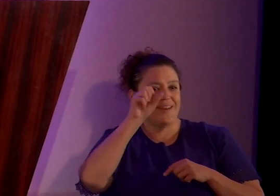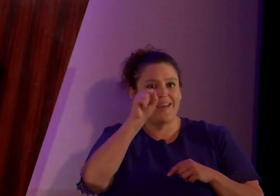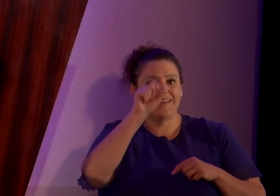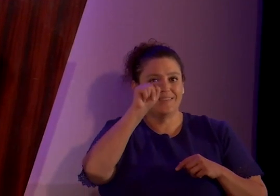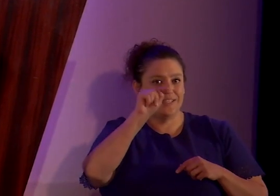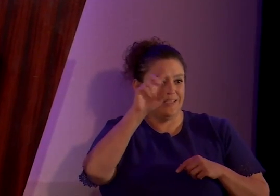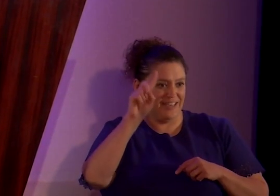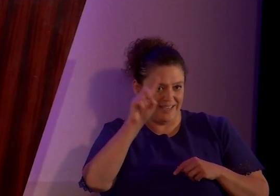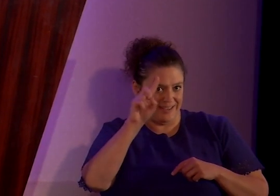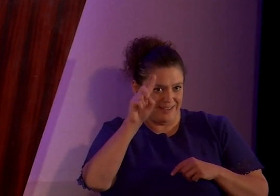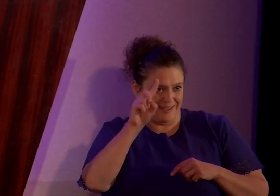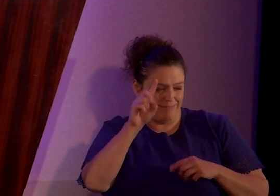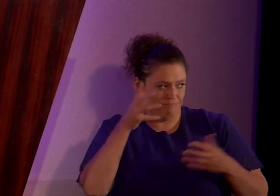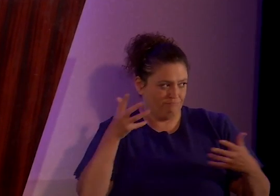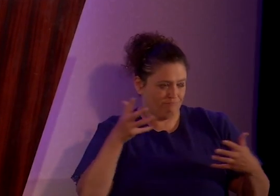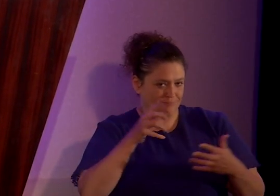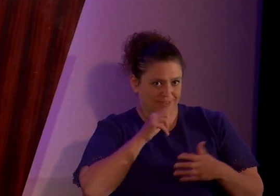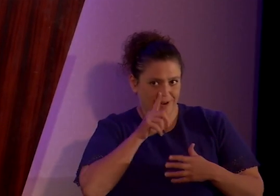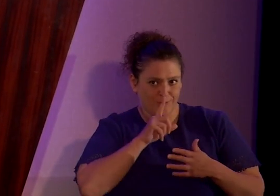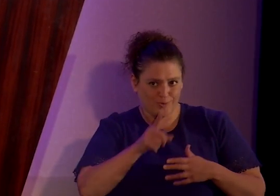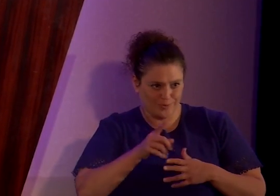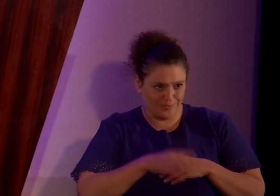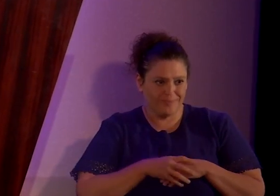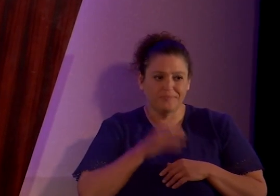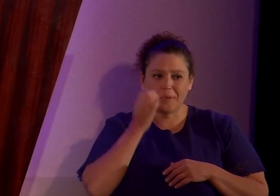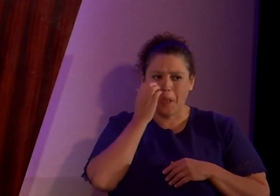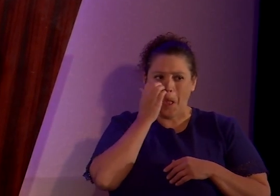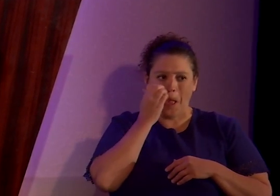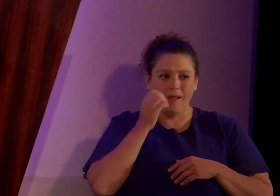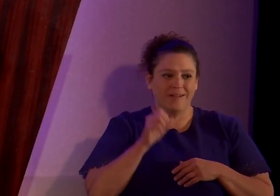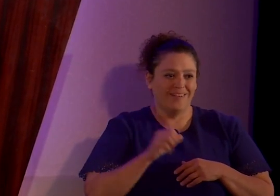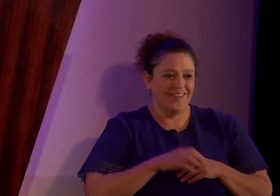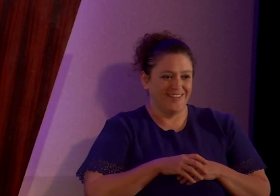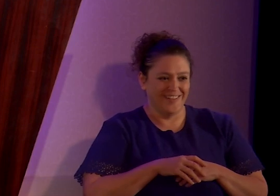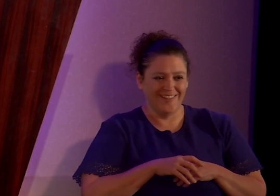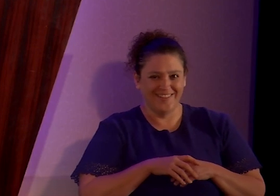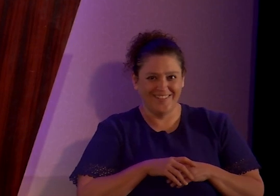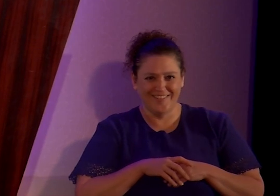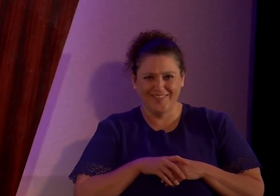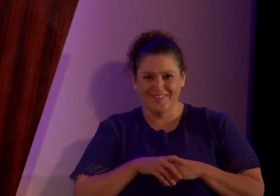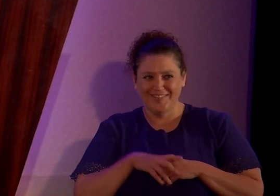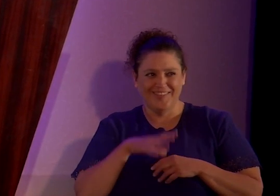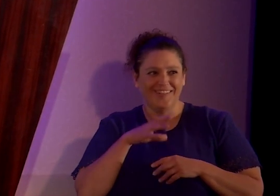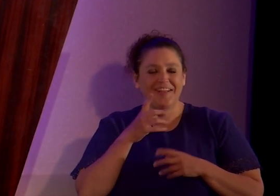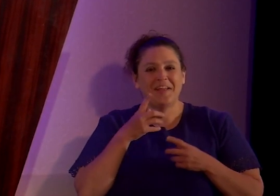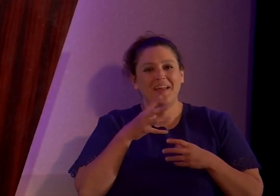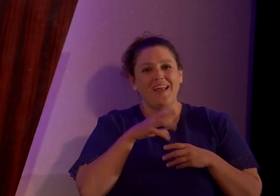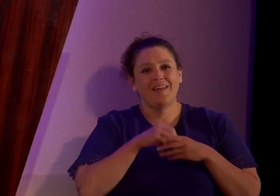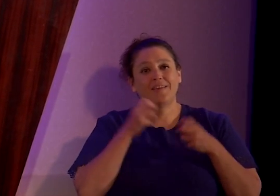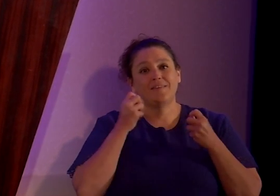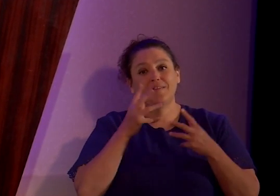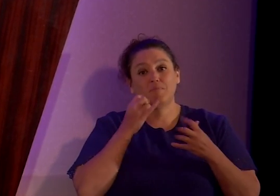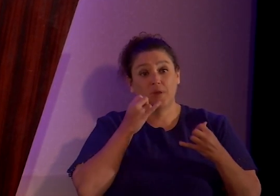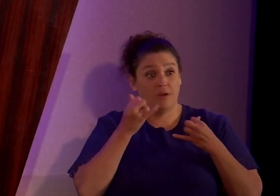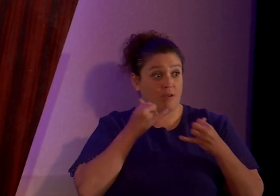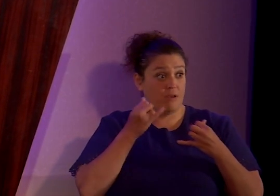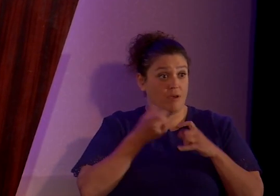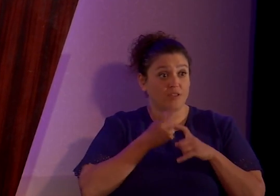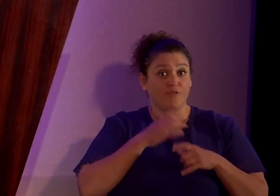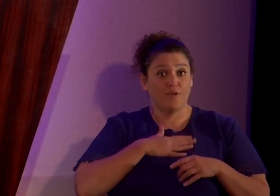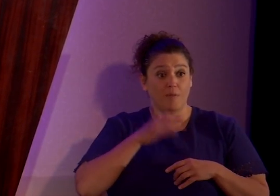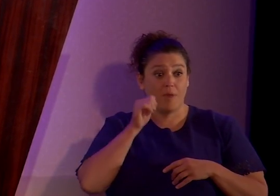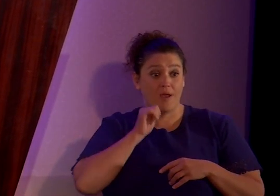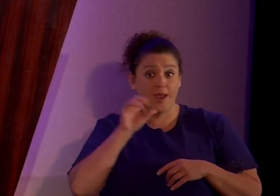just not even true. Um, and in the calls I took from my aunt Shree,